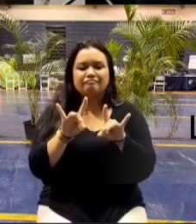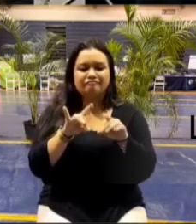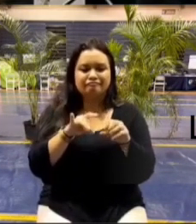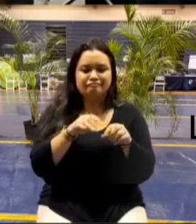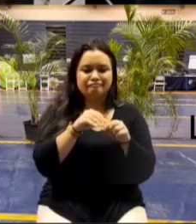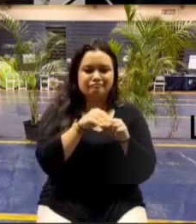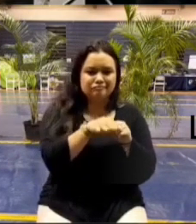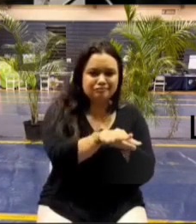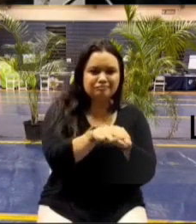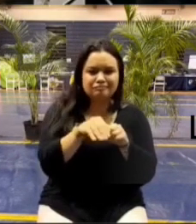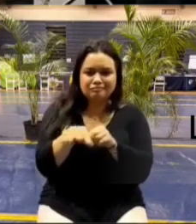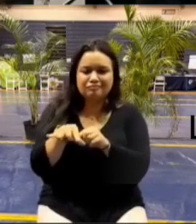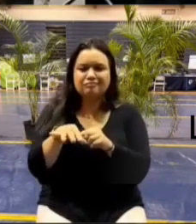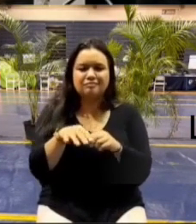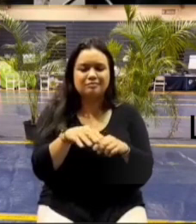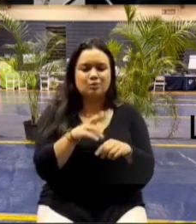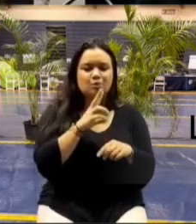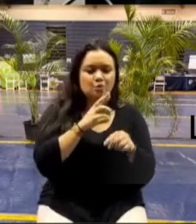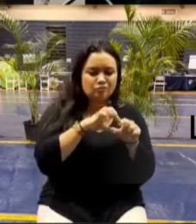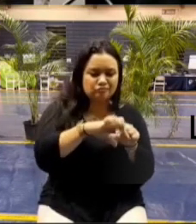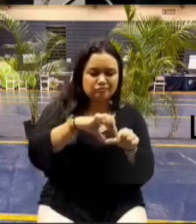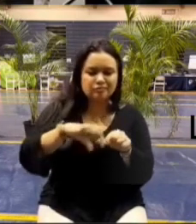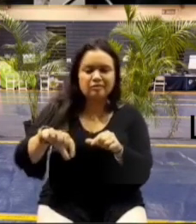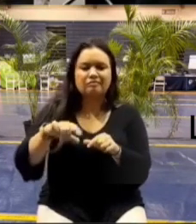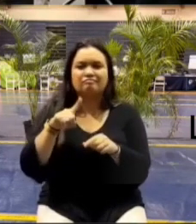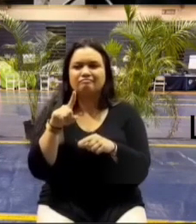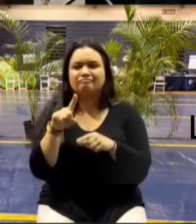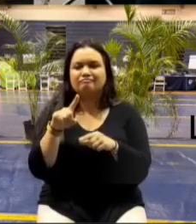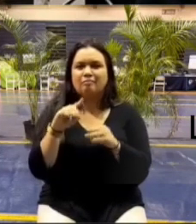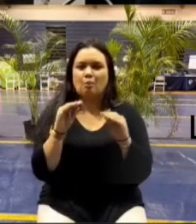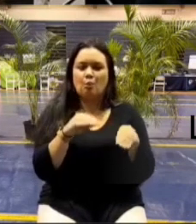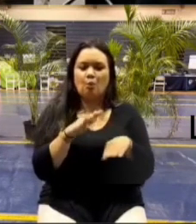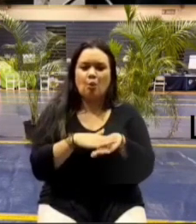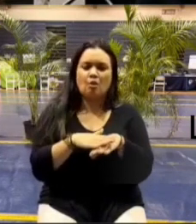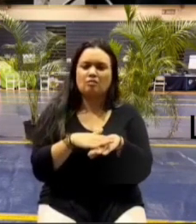the meter back on or they cap it again and have to have more work later